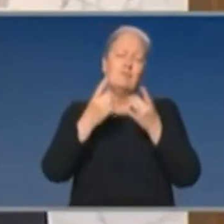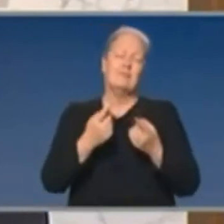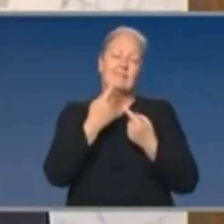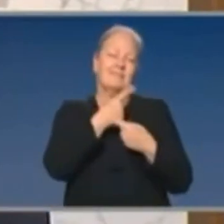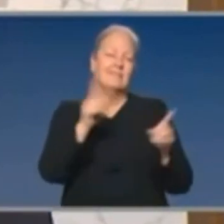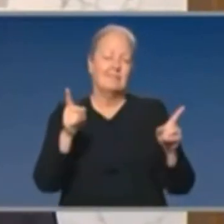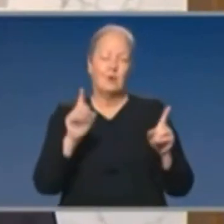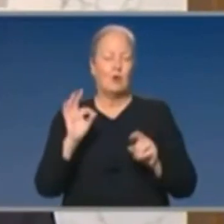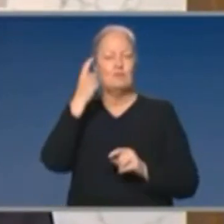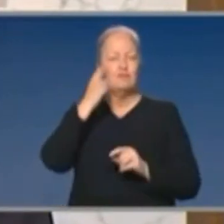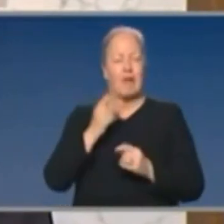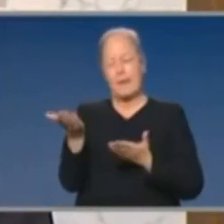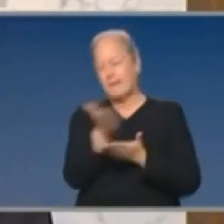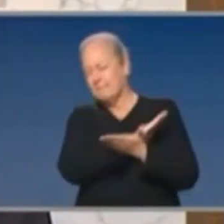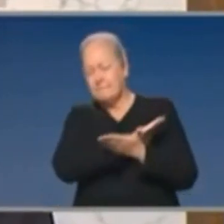strategy.